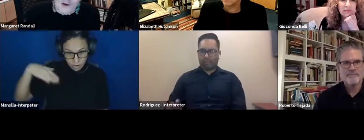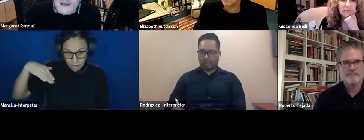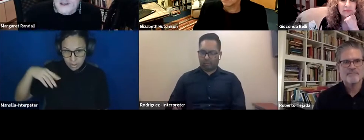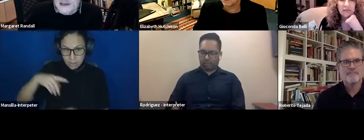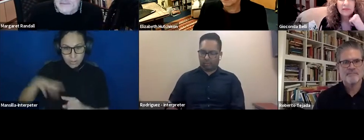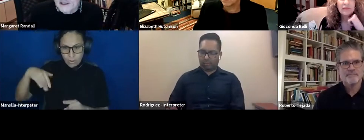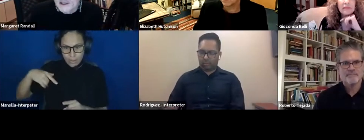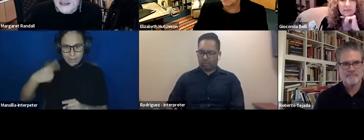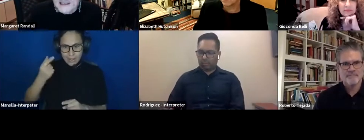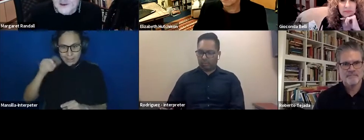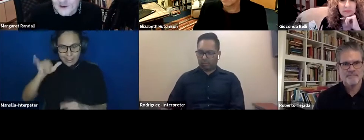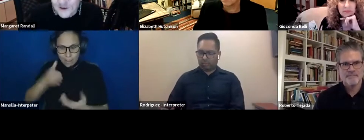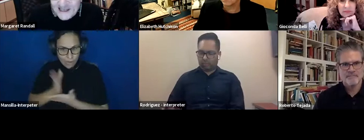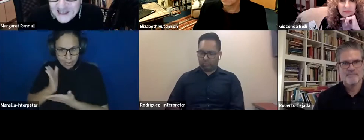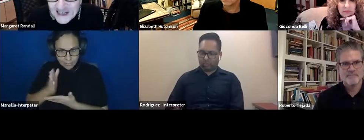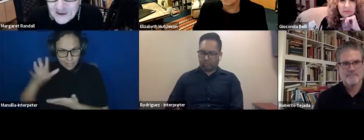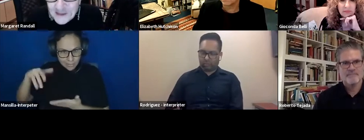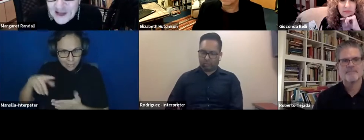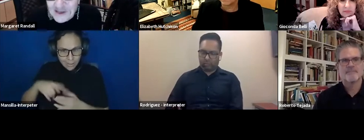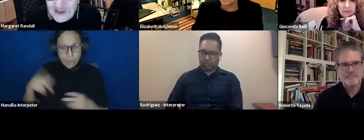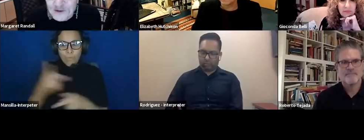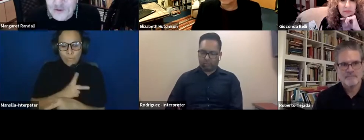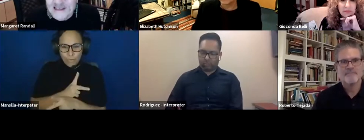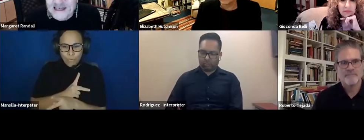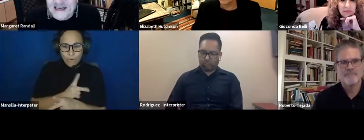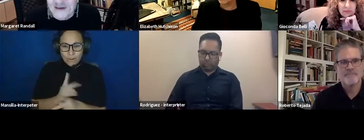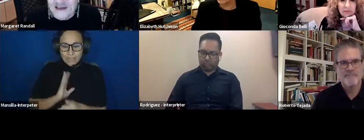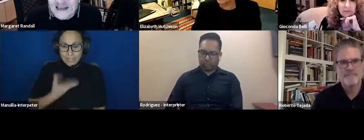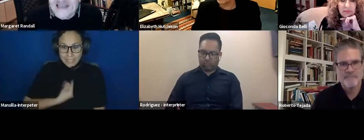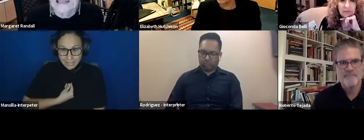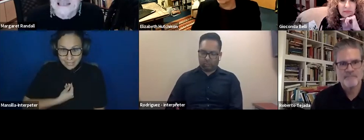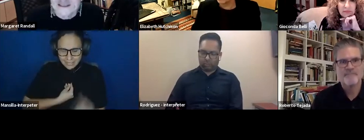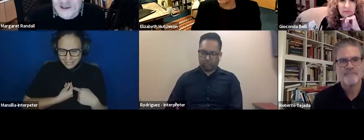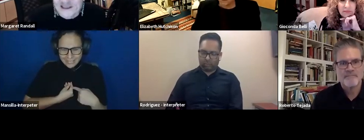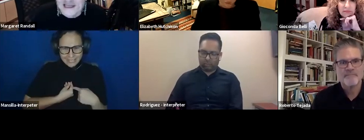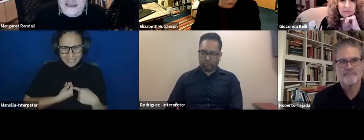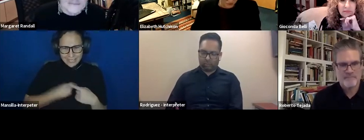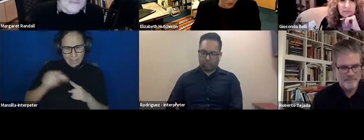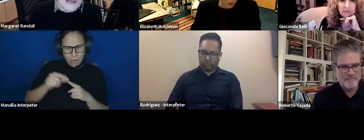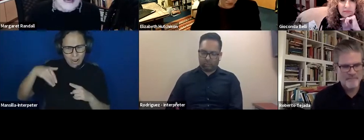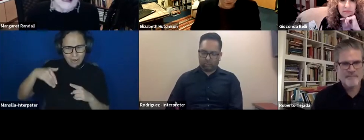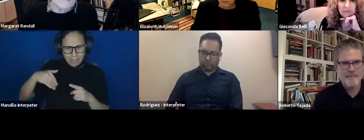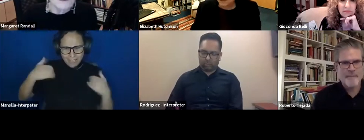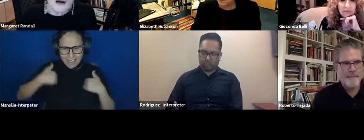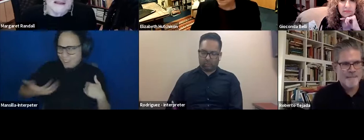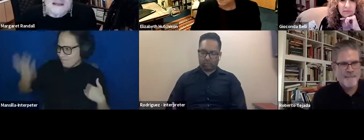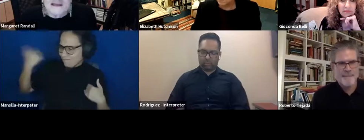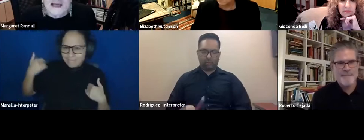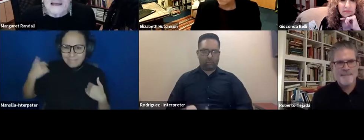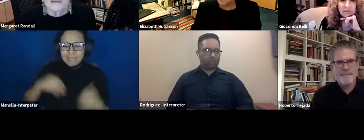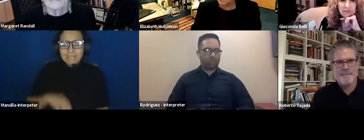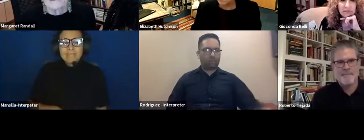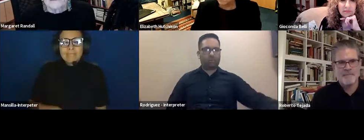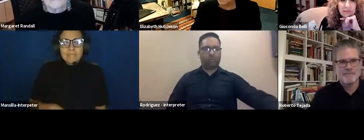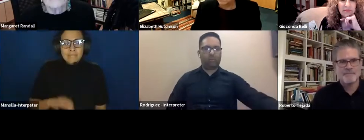gay rights, and much less transgender. mean, those words didn't even exist for us then. So I think